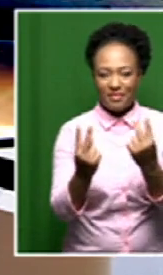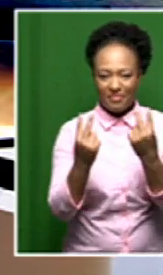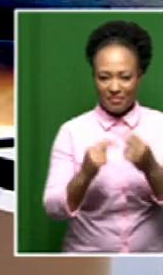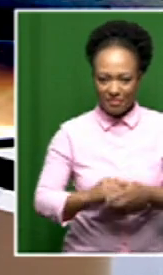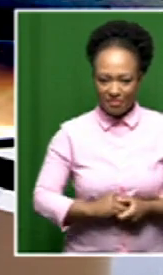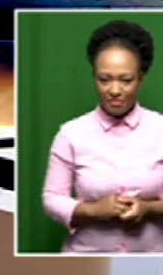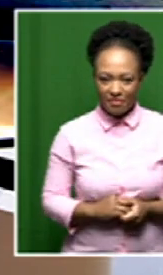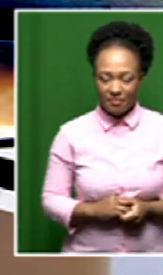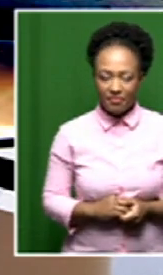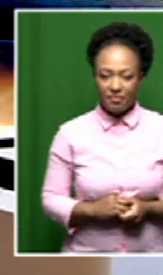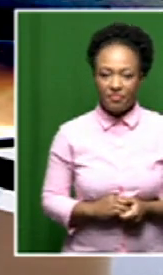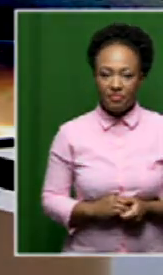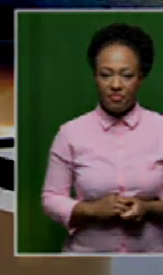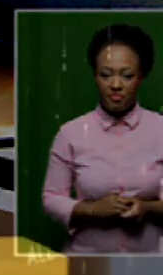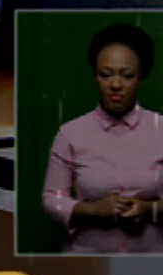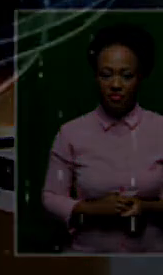us.